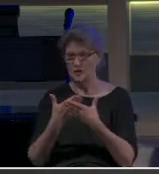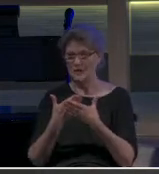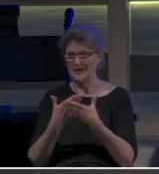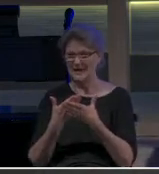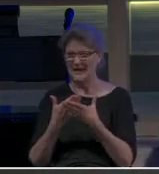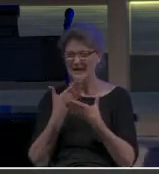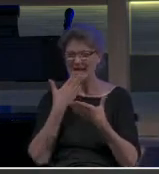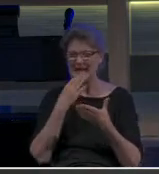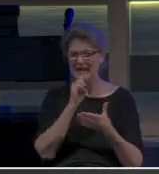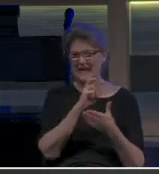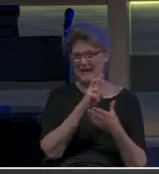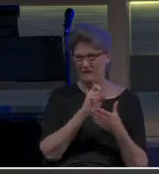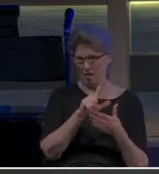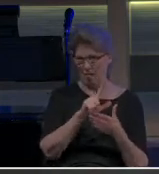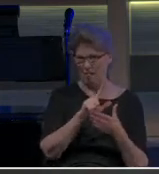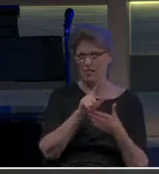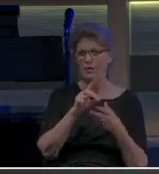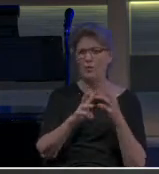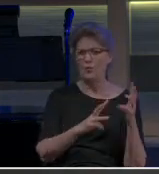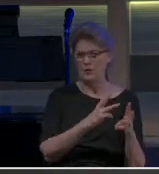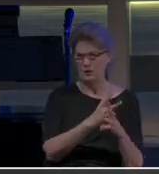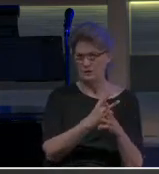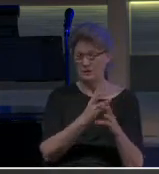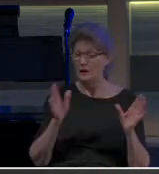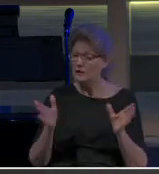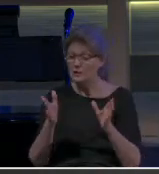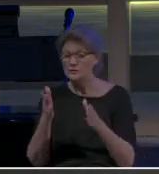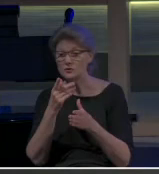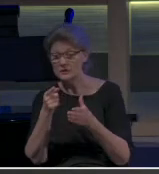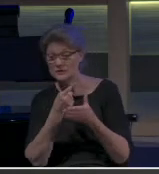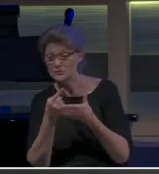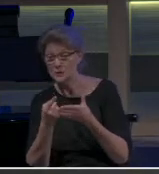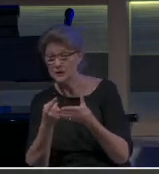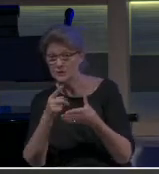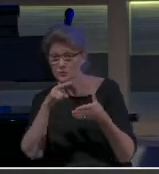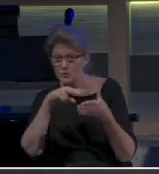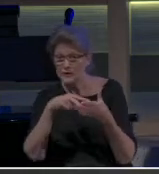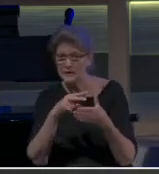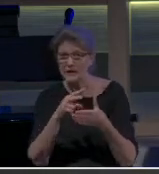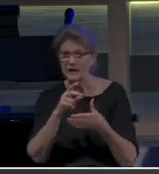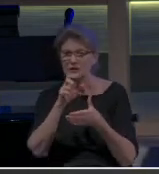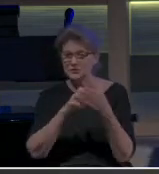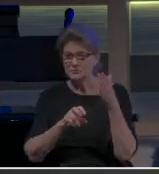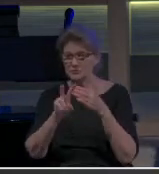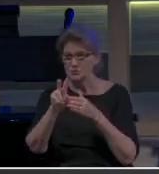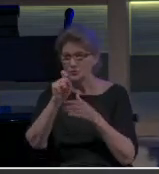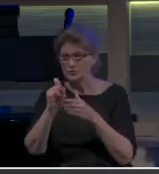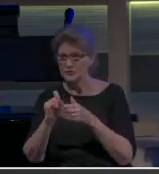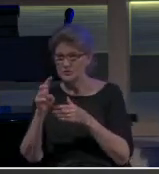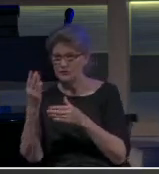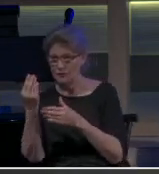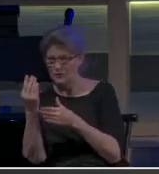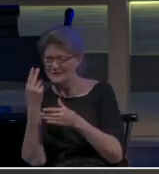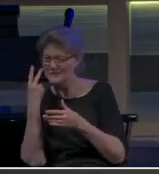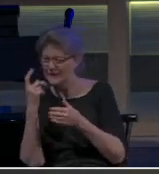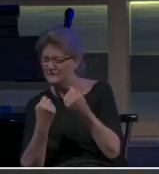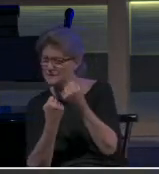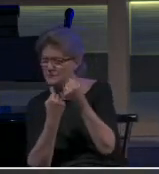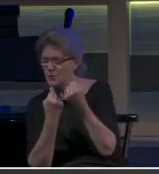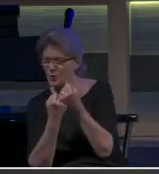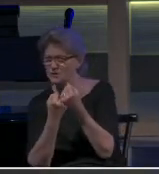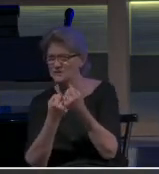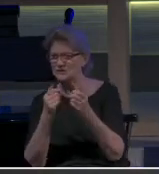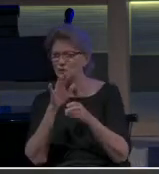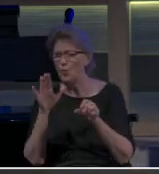good in an evil world. And I would encourage you to go this week, look at chapter 2, verse 14, and see how that supports this